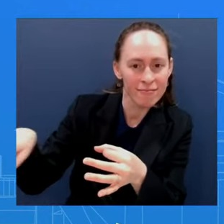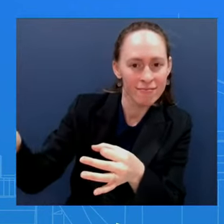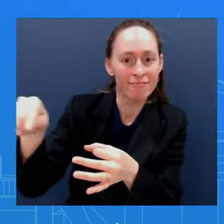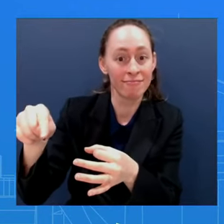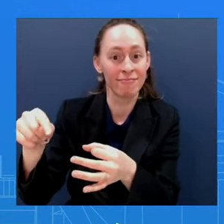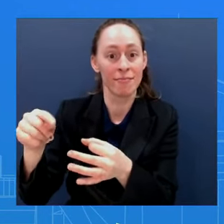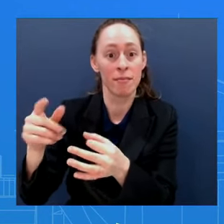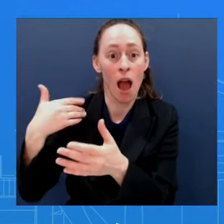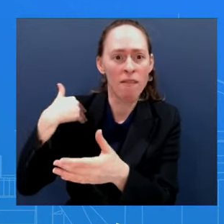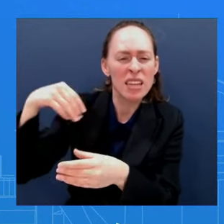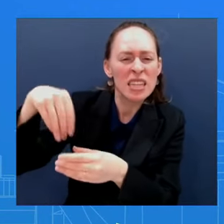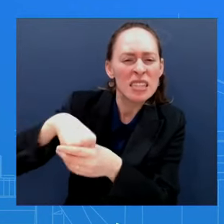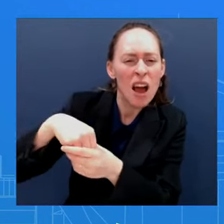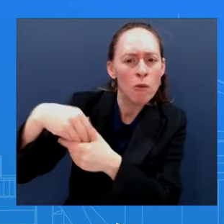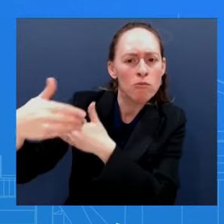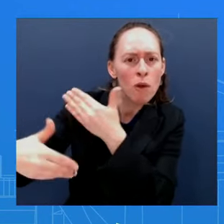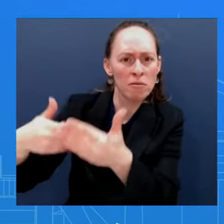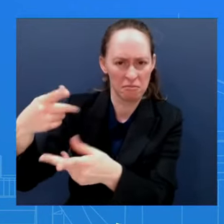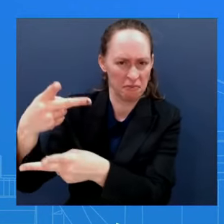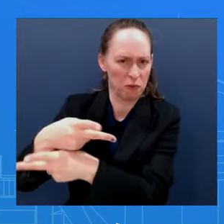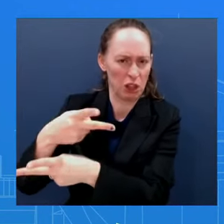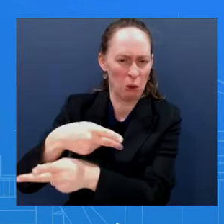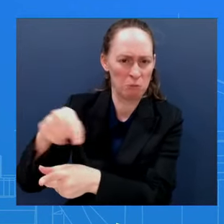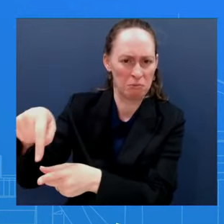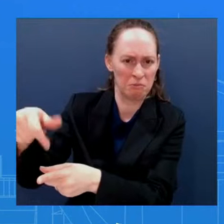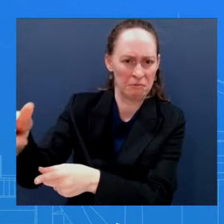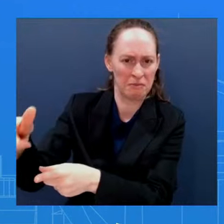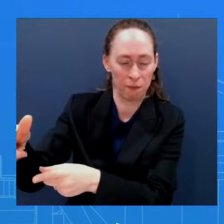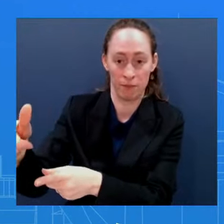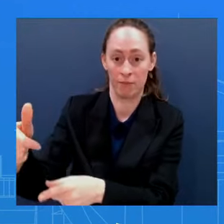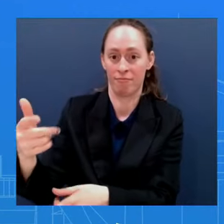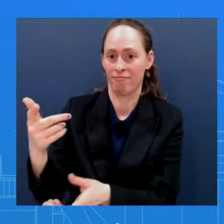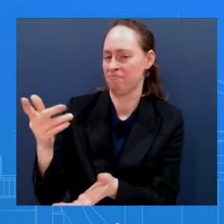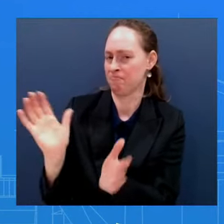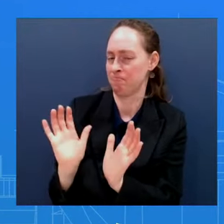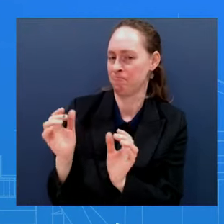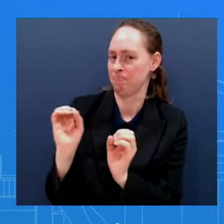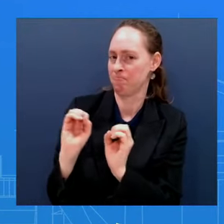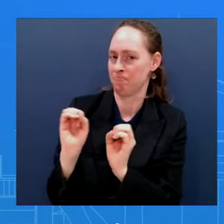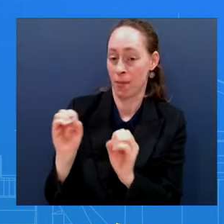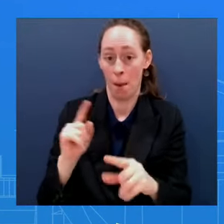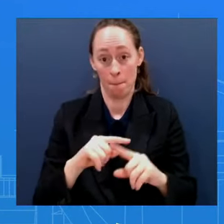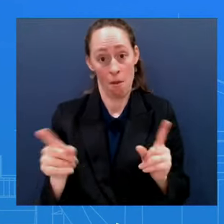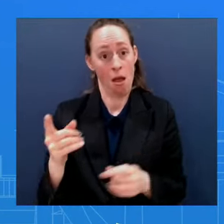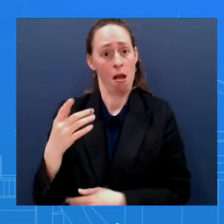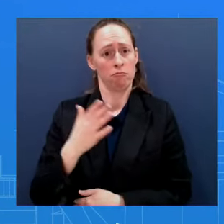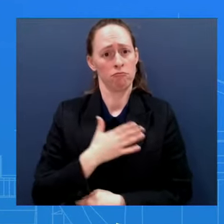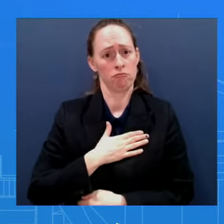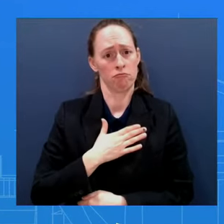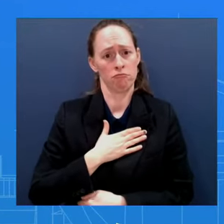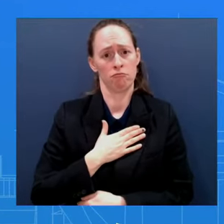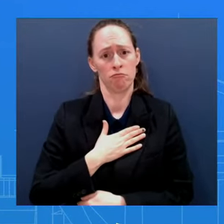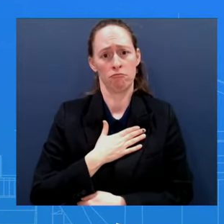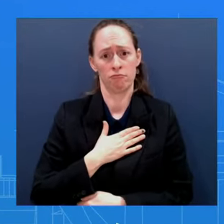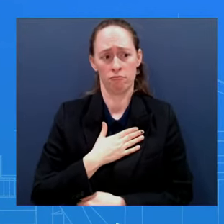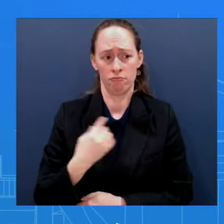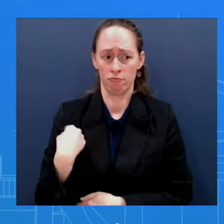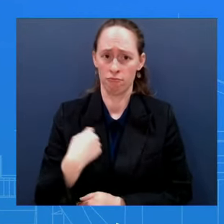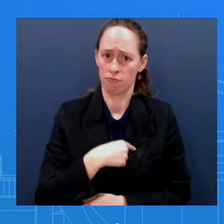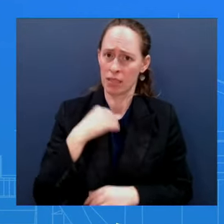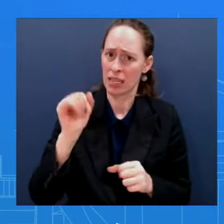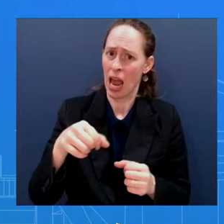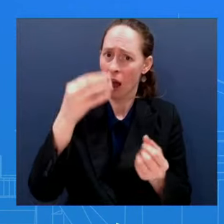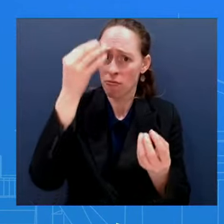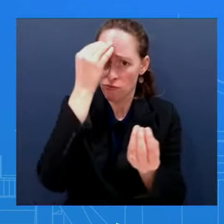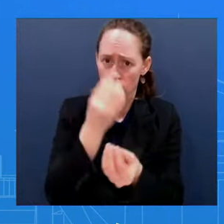is on record for supporting the Restrict Act As you all know, something that came up last year And it's a bipartisan